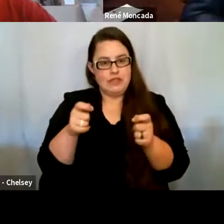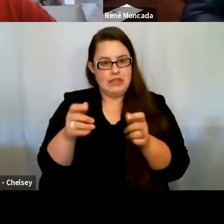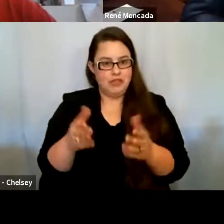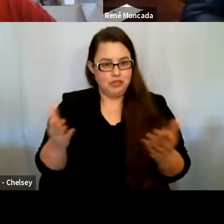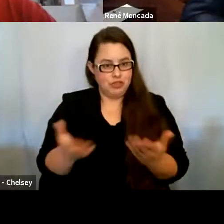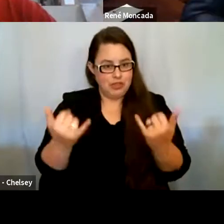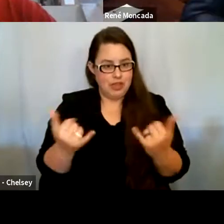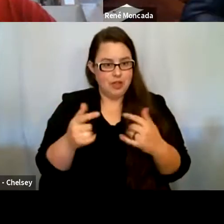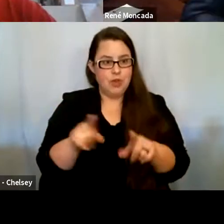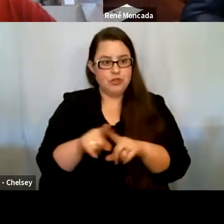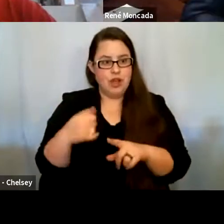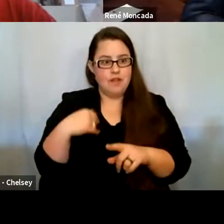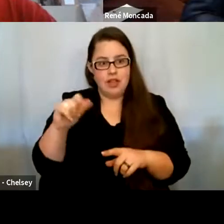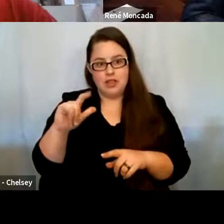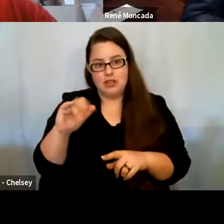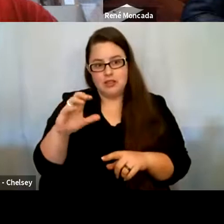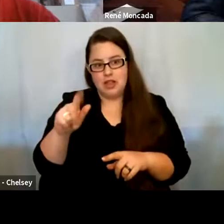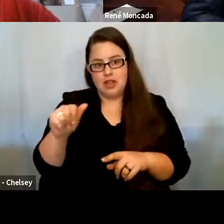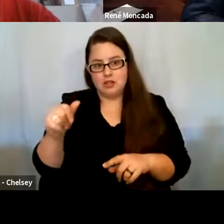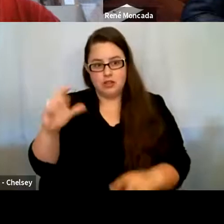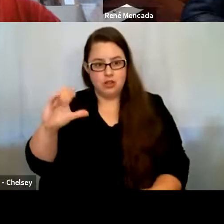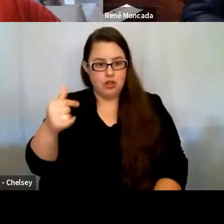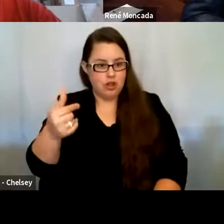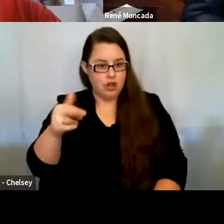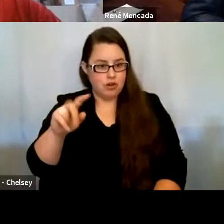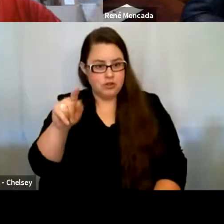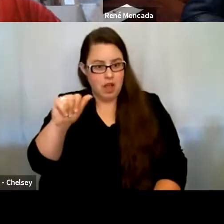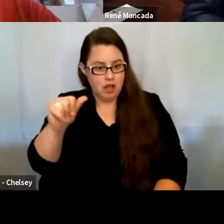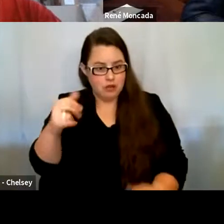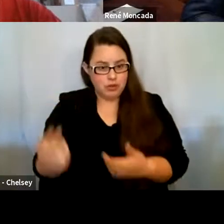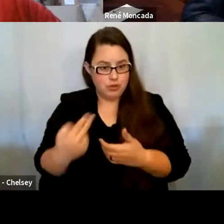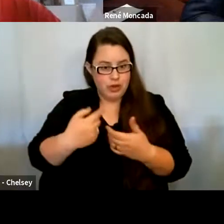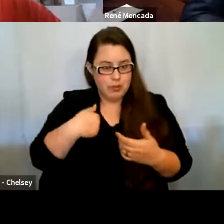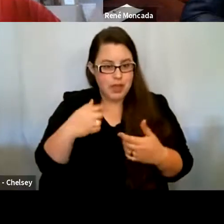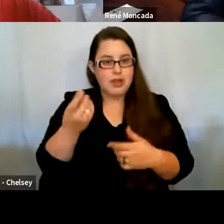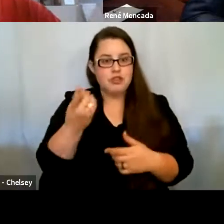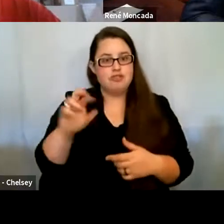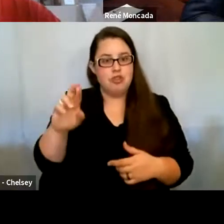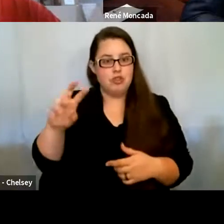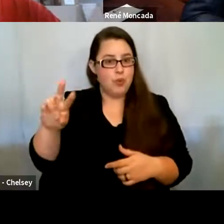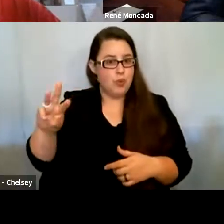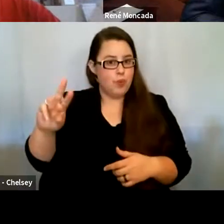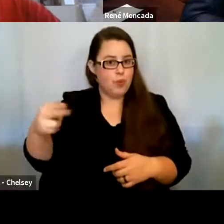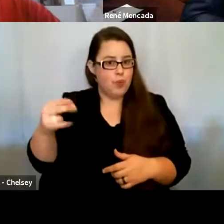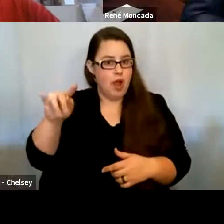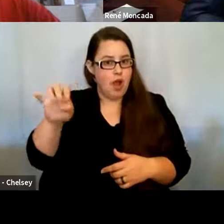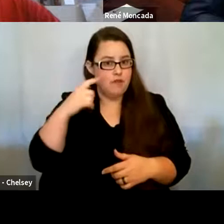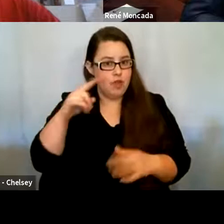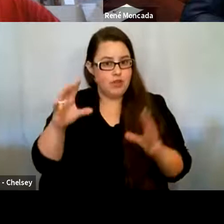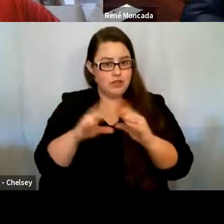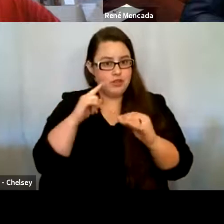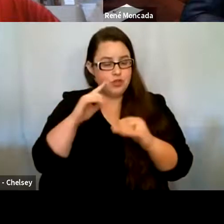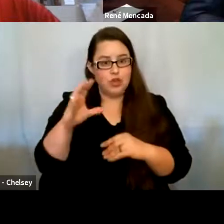have Alicia Garza, who is joining me and Dr. White for this session to co-facilitate.